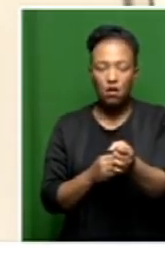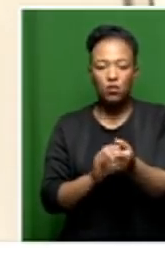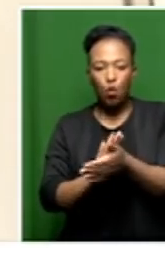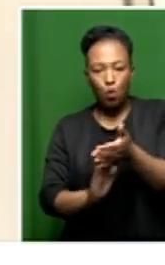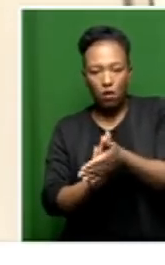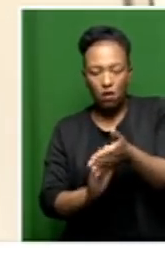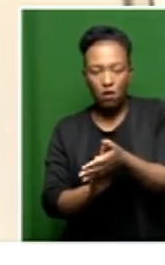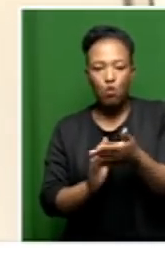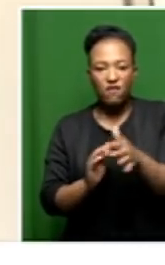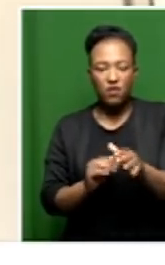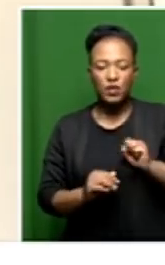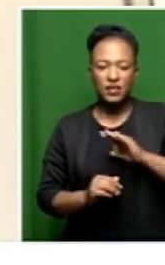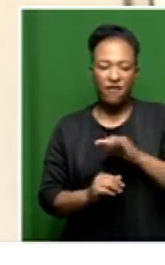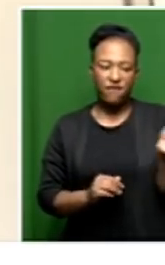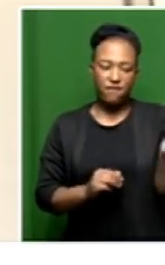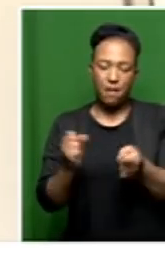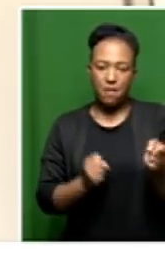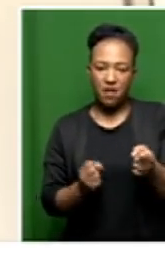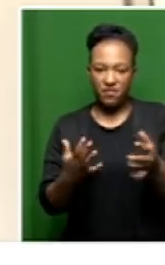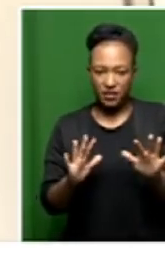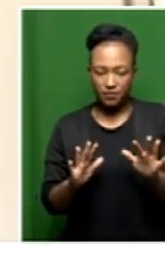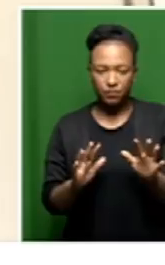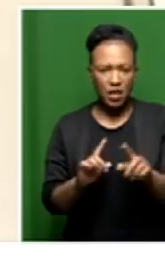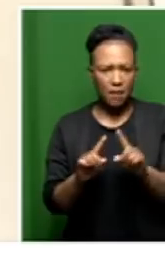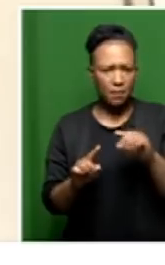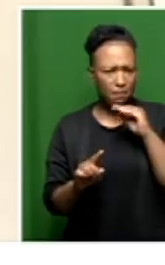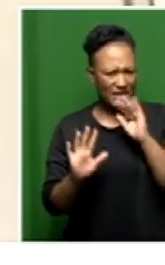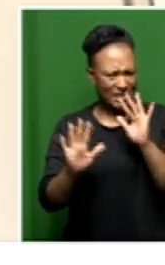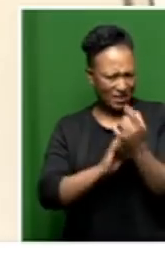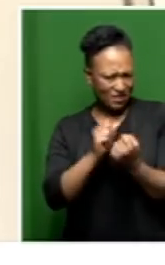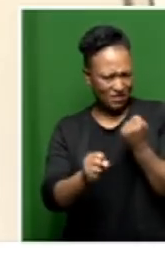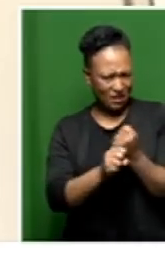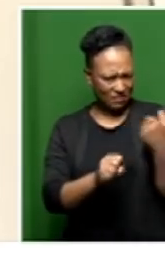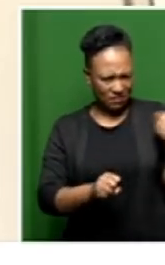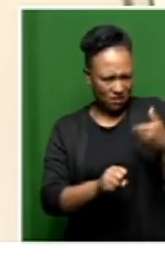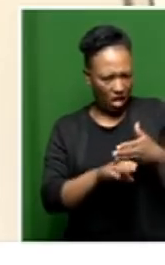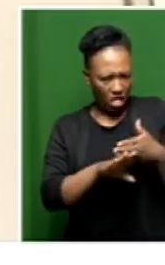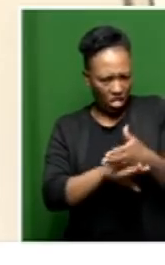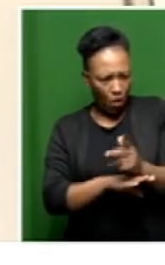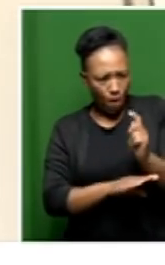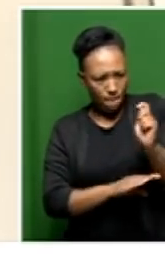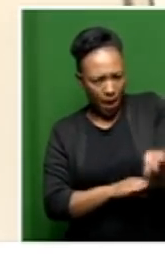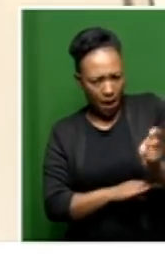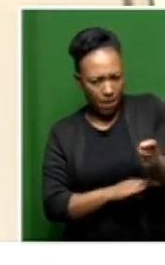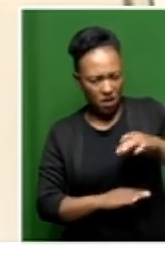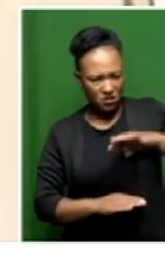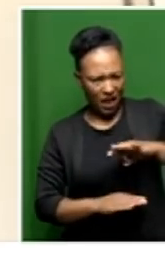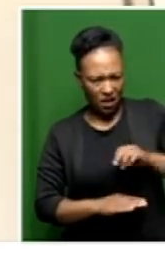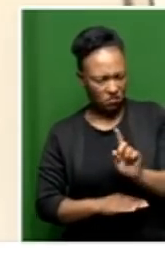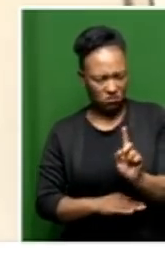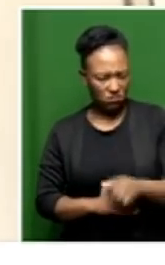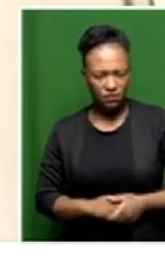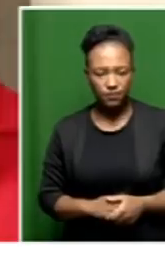to really get the stuff. But it's not that it has been for 10 years that we have been paying amount for staff